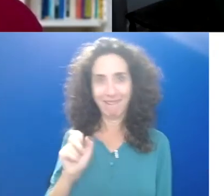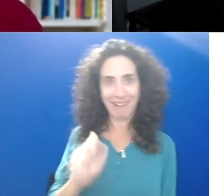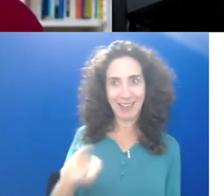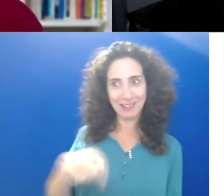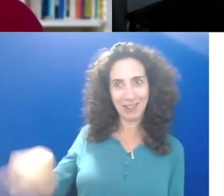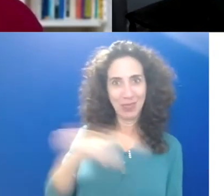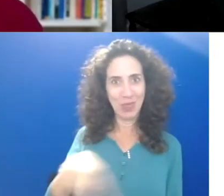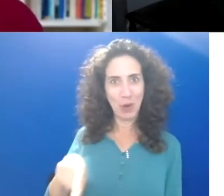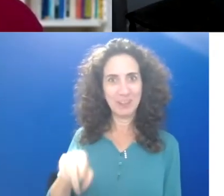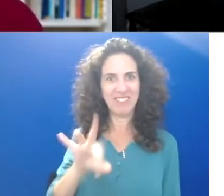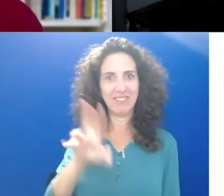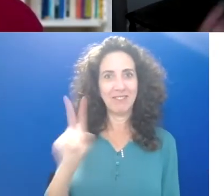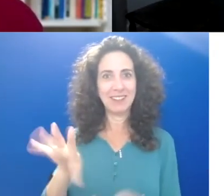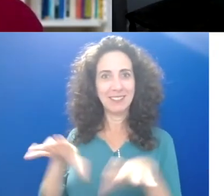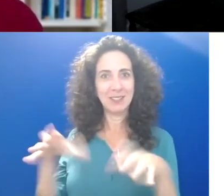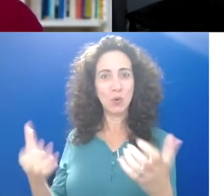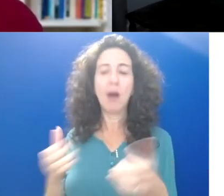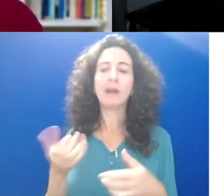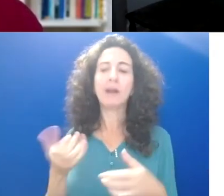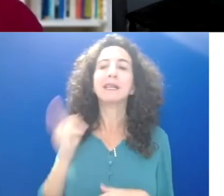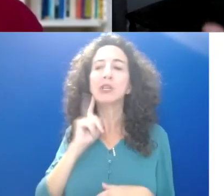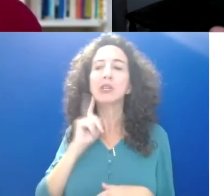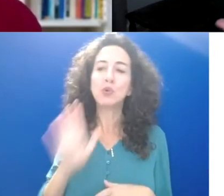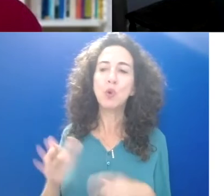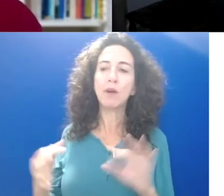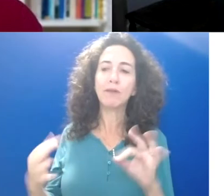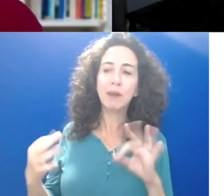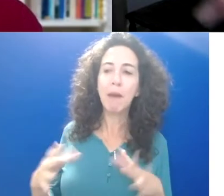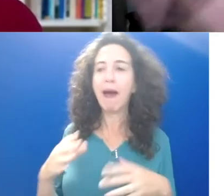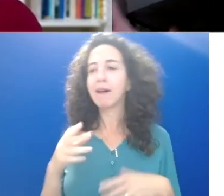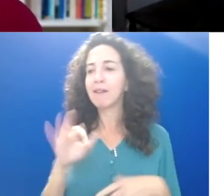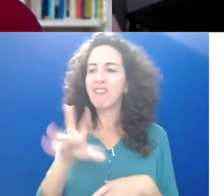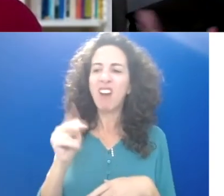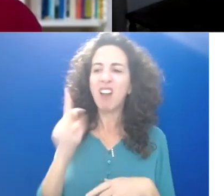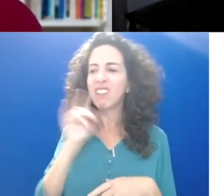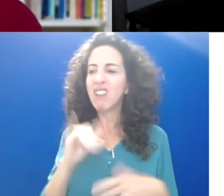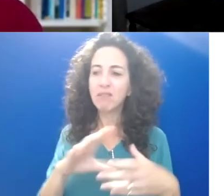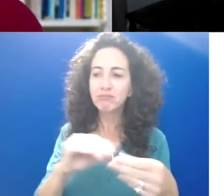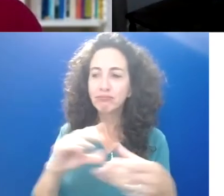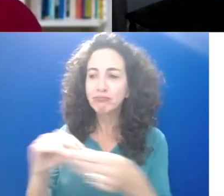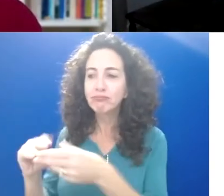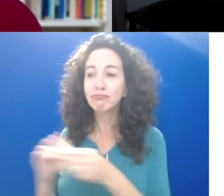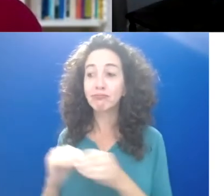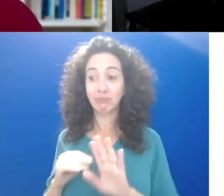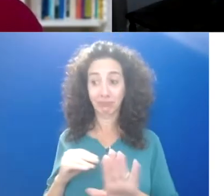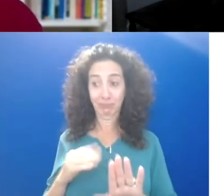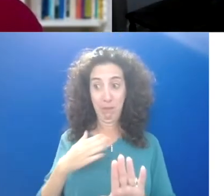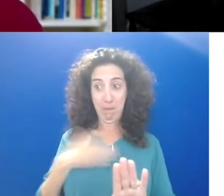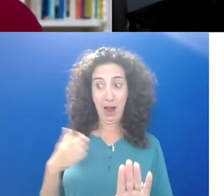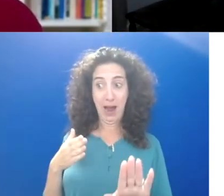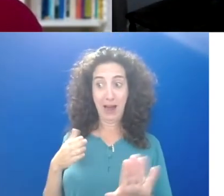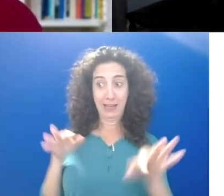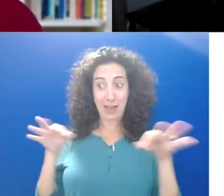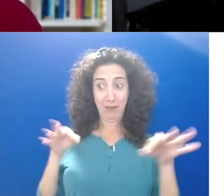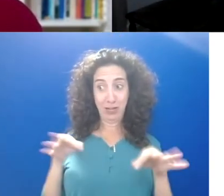them to share their experiences, and then I asked them to define true fun themselves to see what they would say, and then I proposed my definition, the vast majority of people said